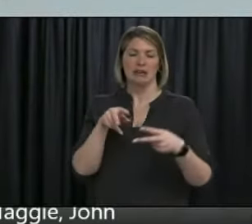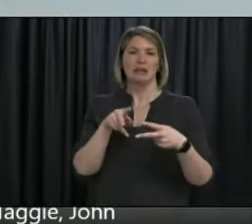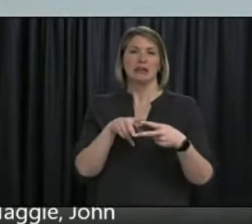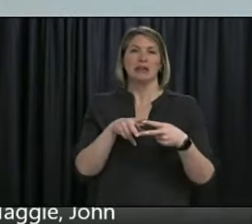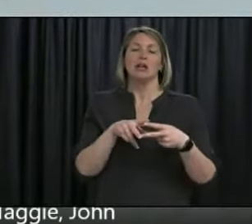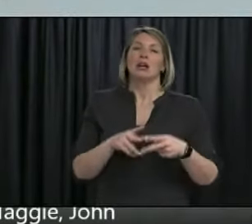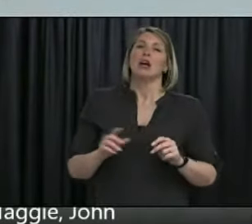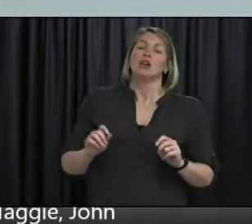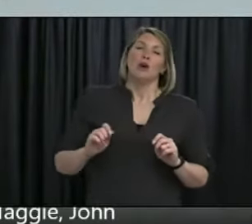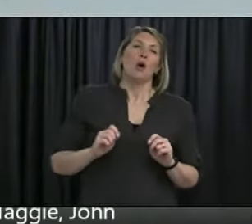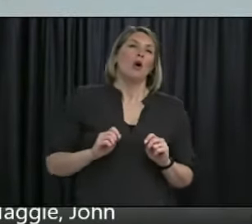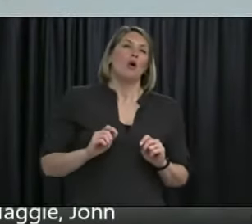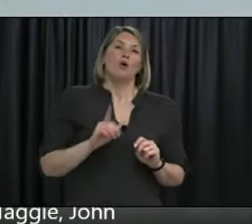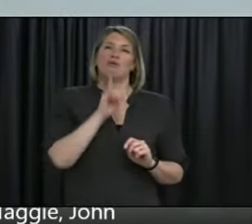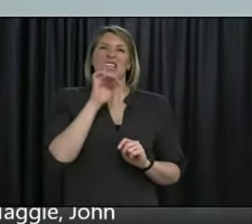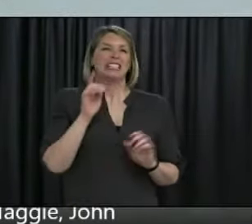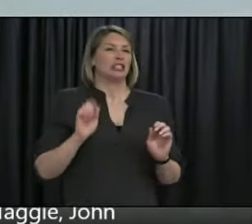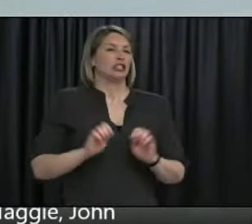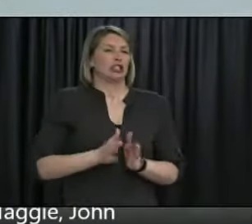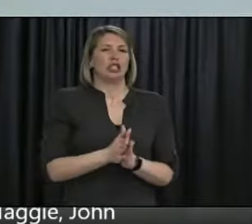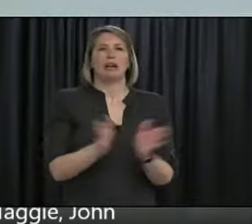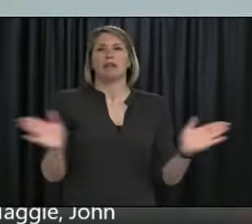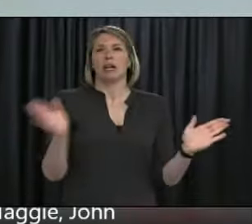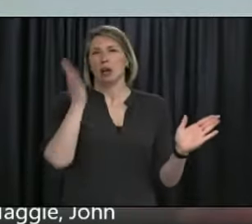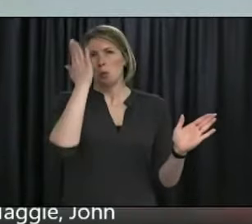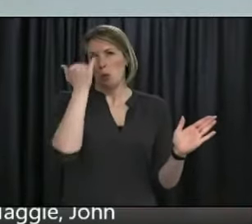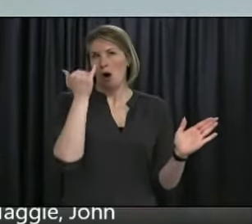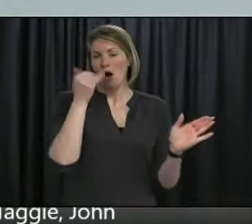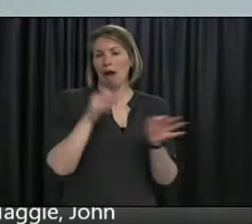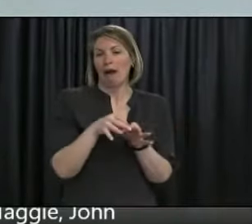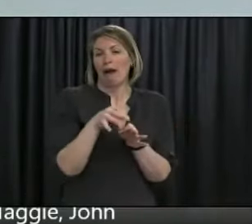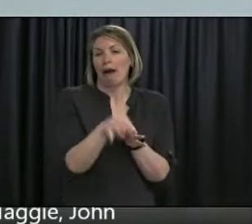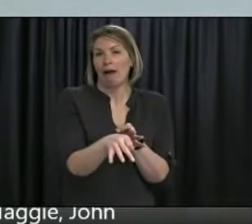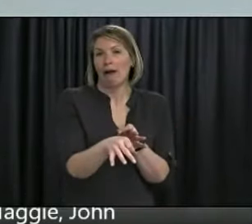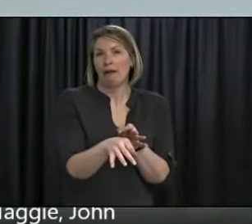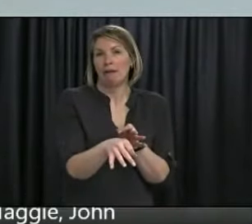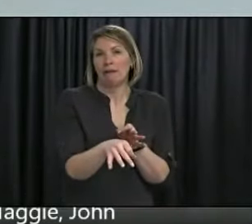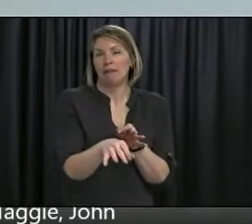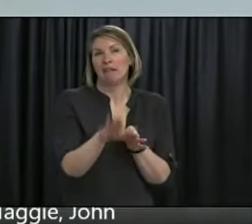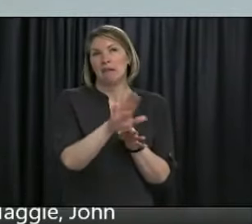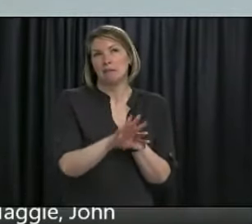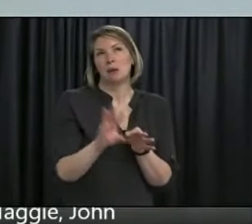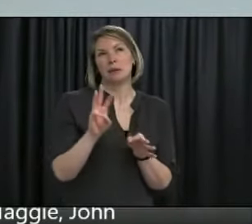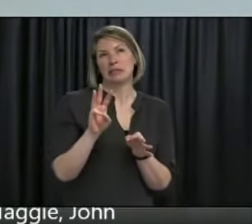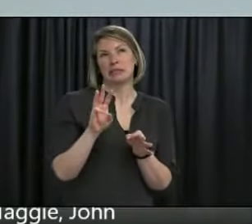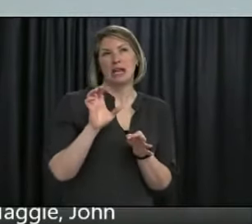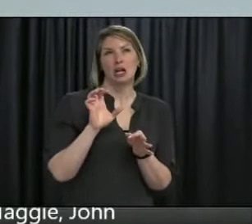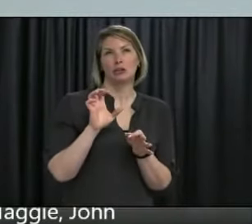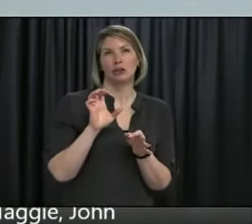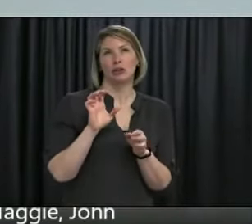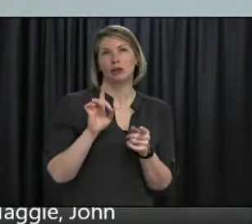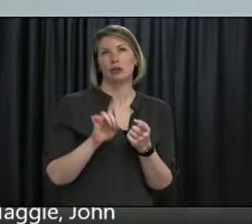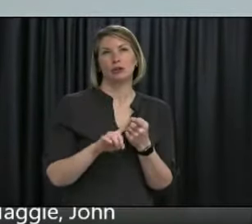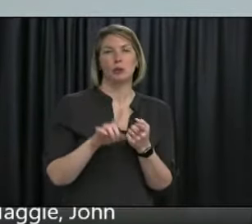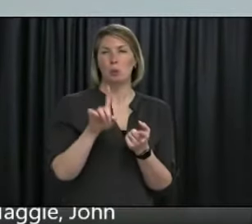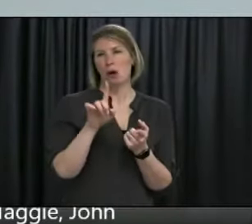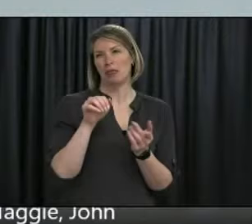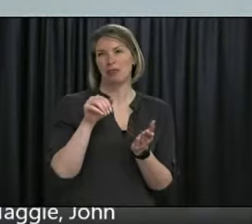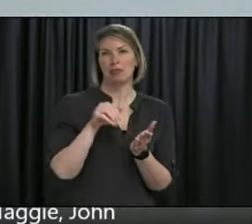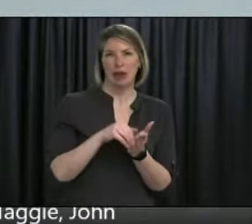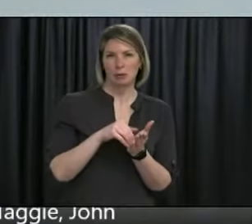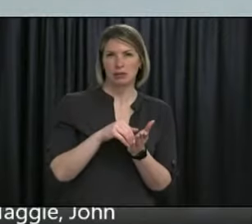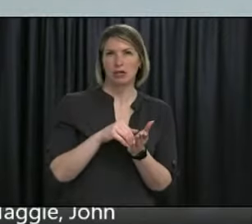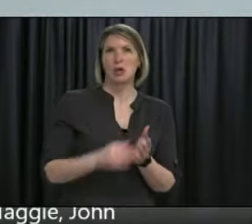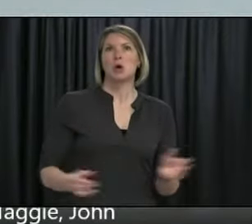reels, uh, we will be, I think somewhere within a 600 to 1,000 margin by the